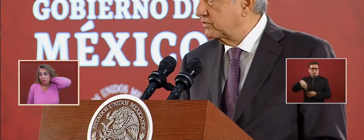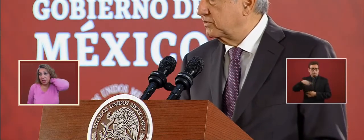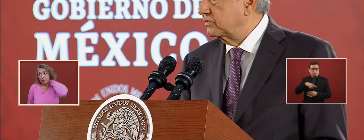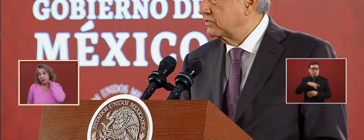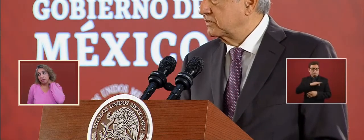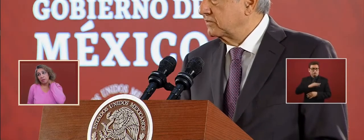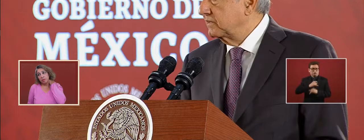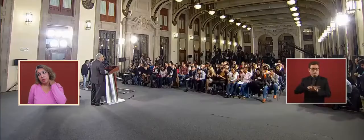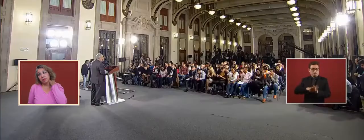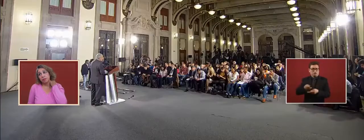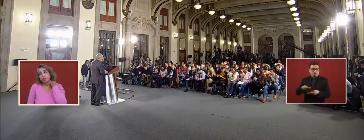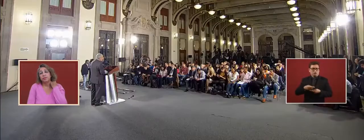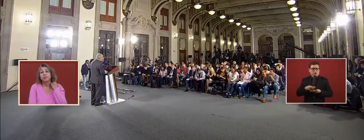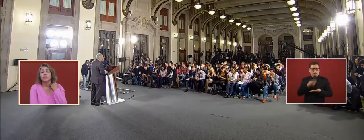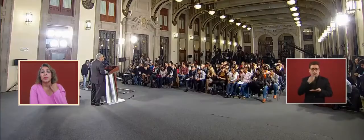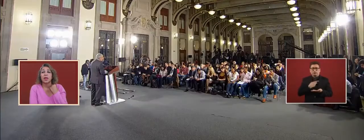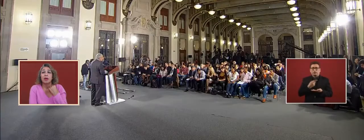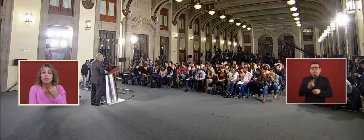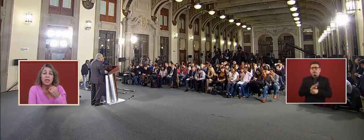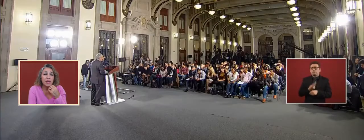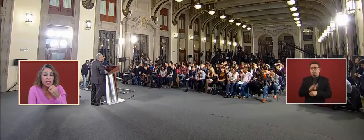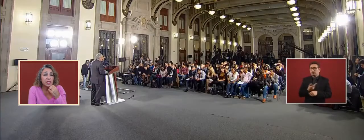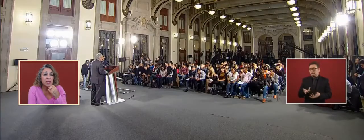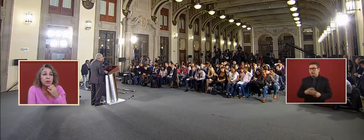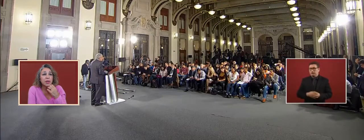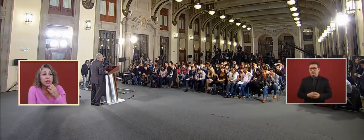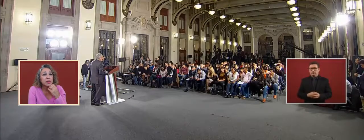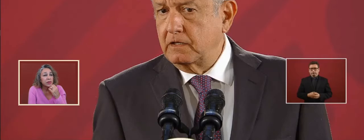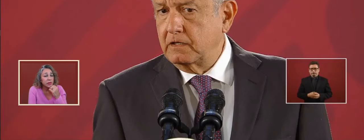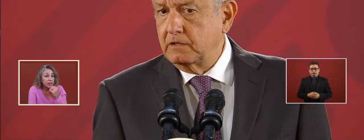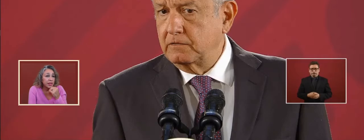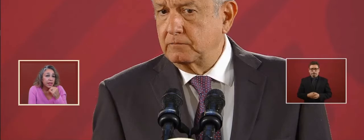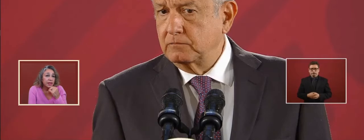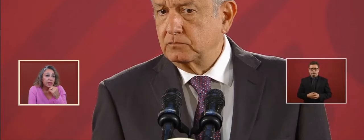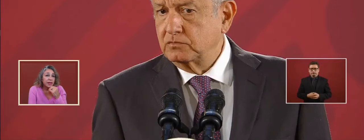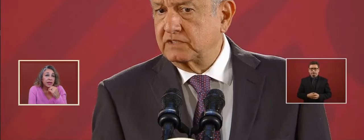they can inform you of what it has to do with.